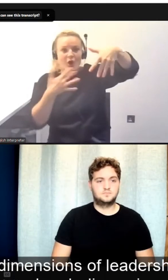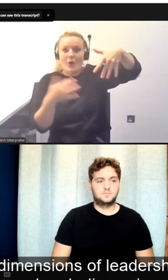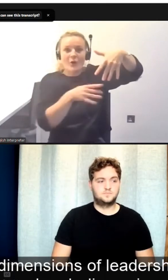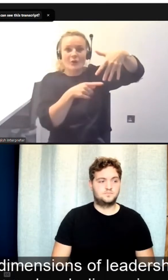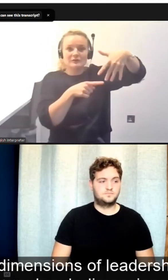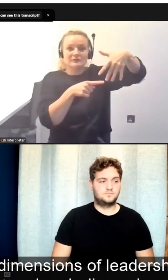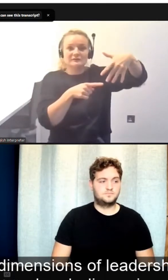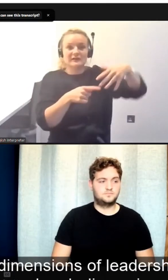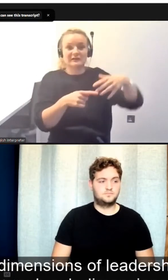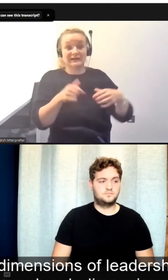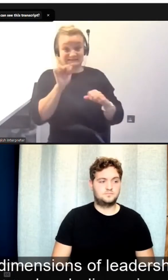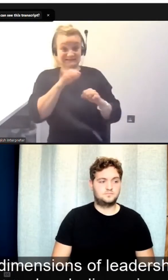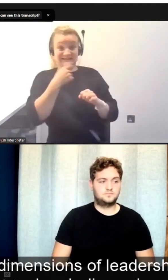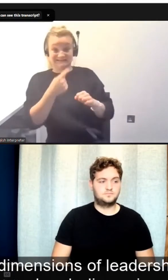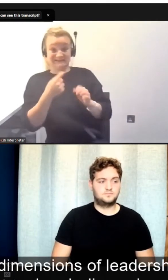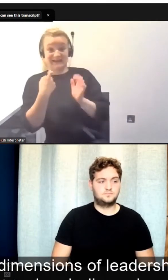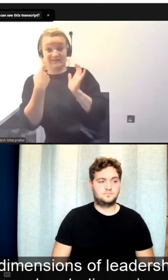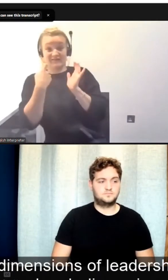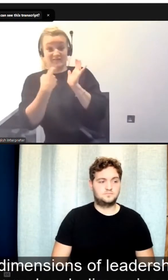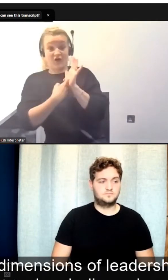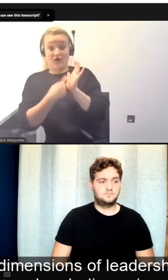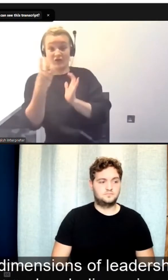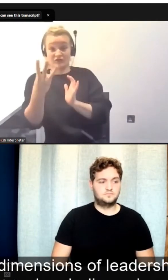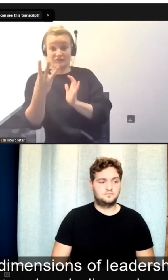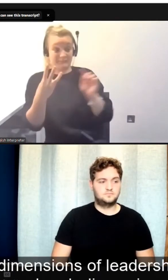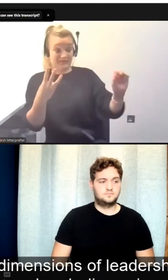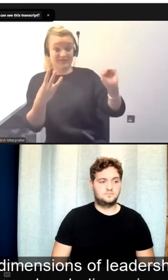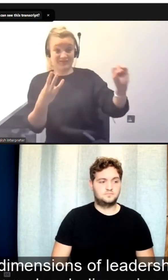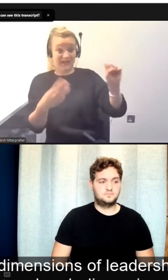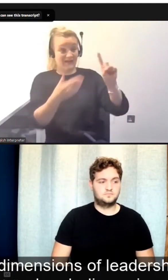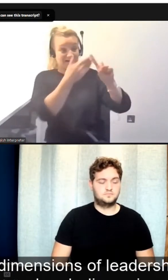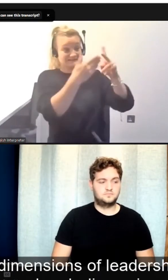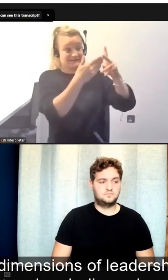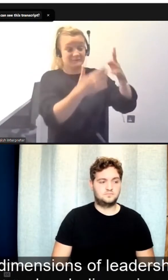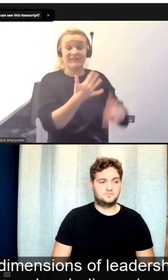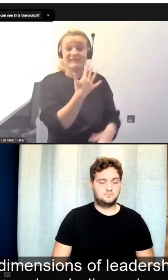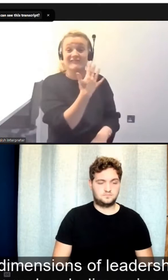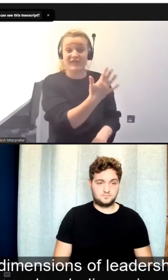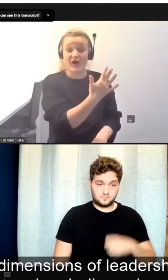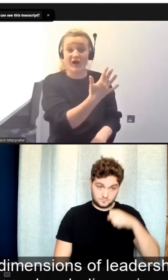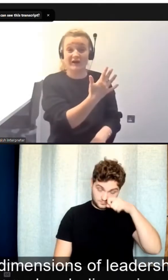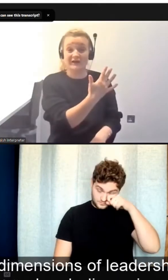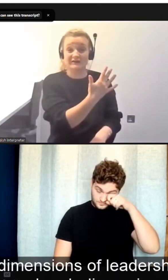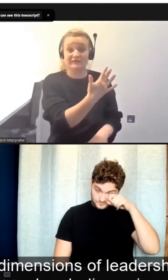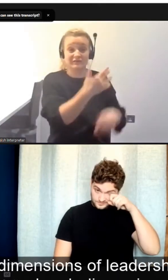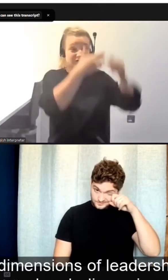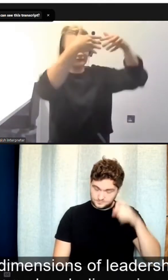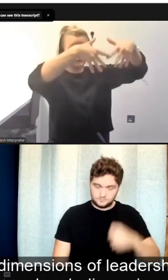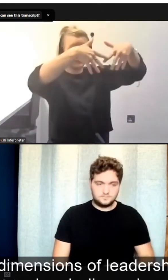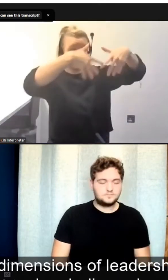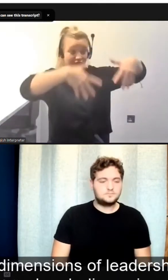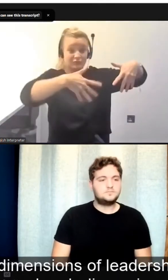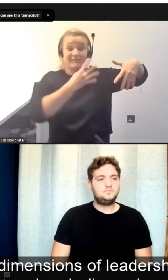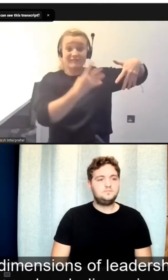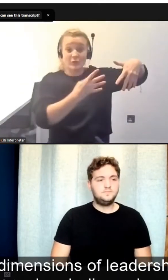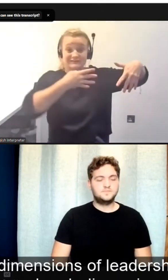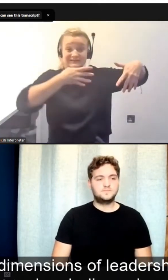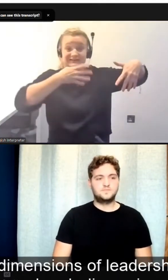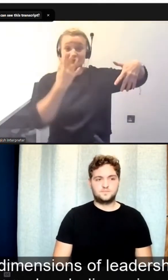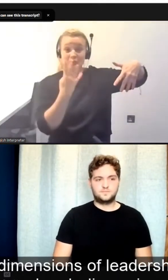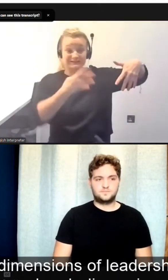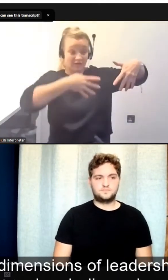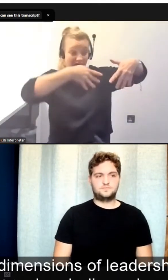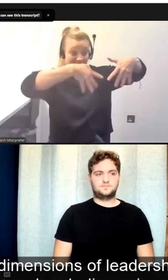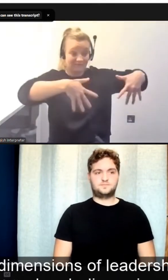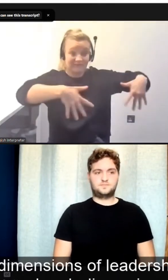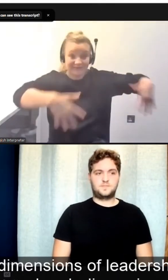my three R's, they recognise five dimensions of leadership with 49 sub-dimensions, and then there are sub-sub